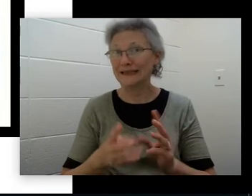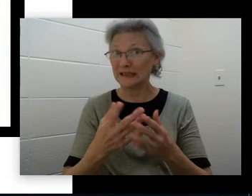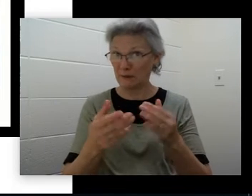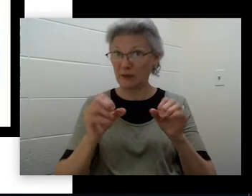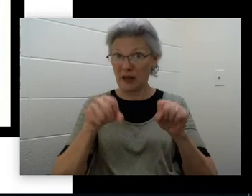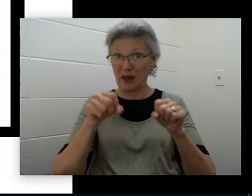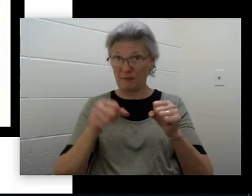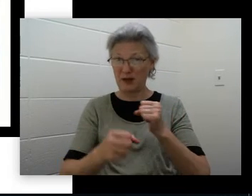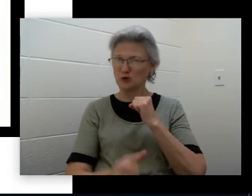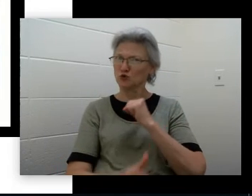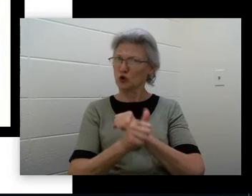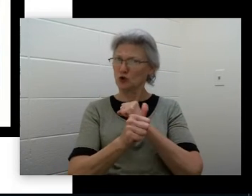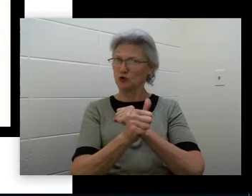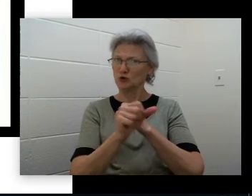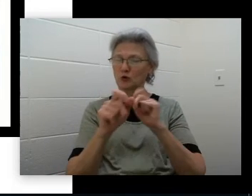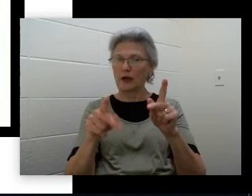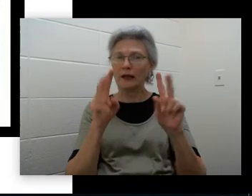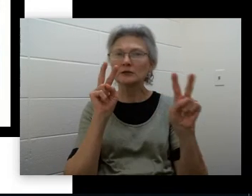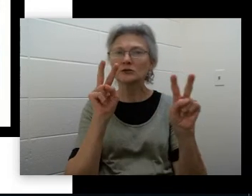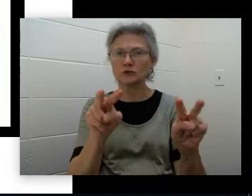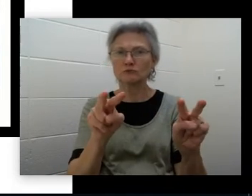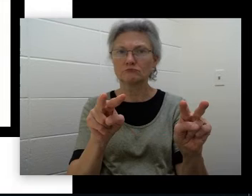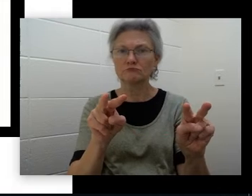severe. So let's take a closer look.